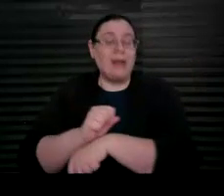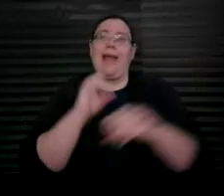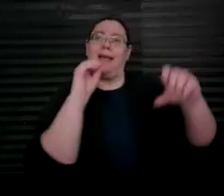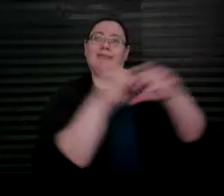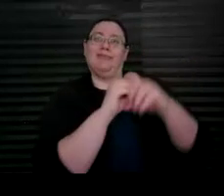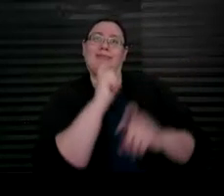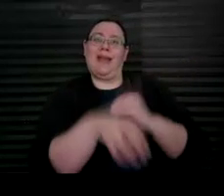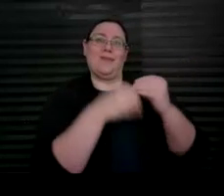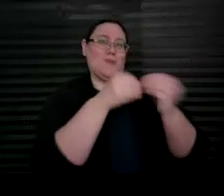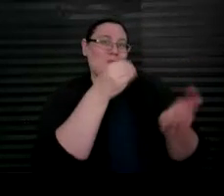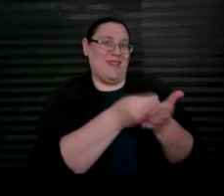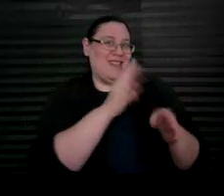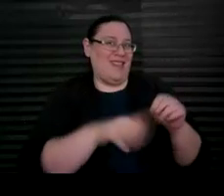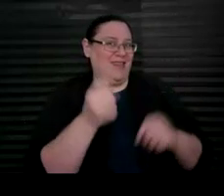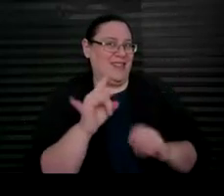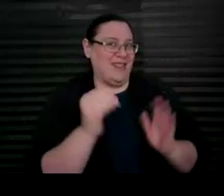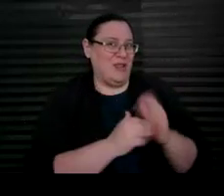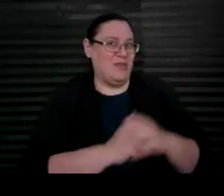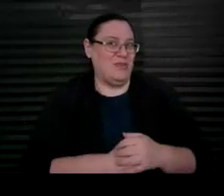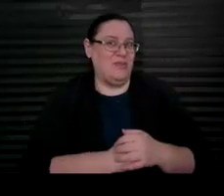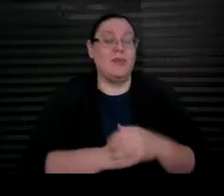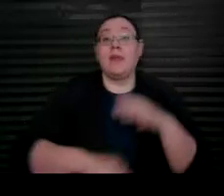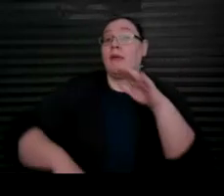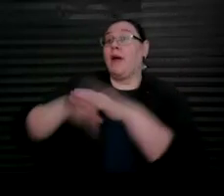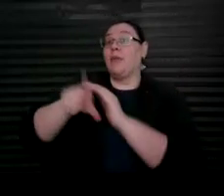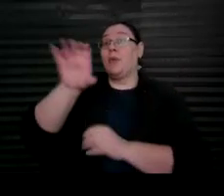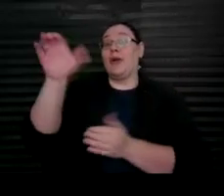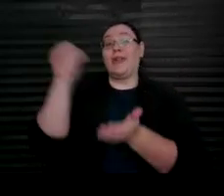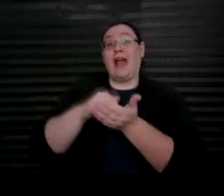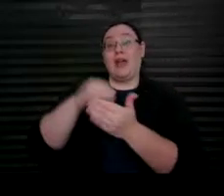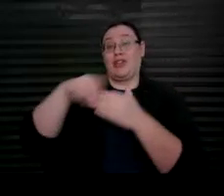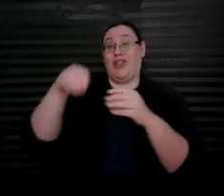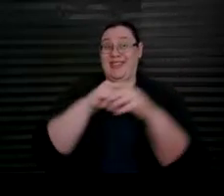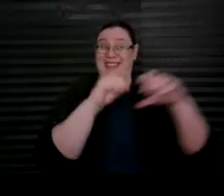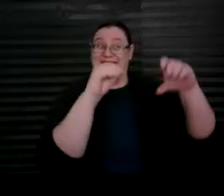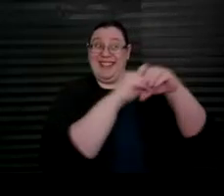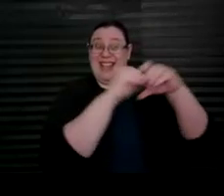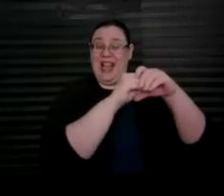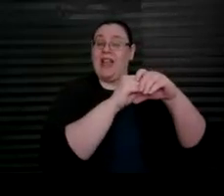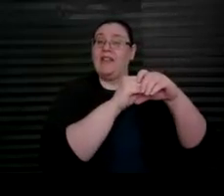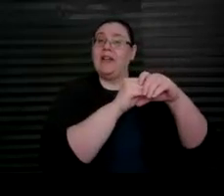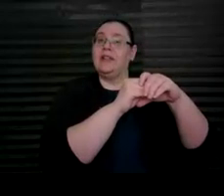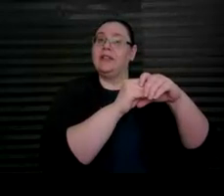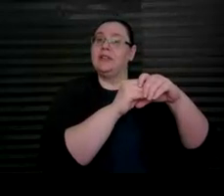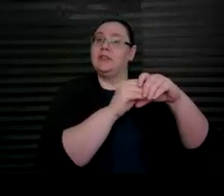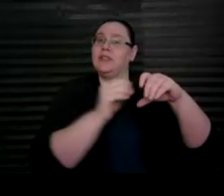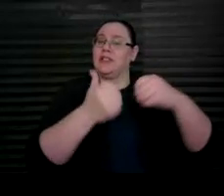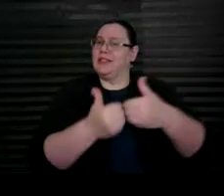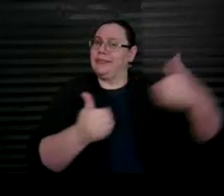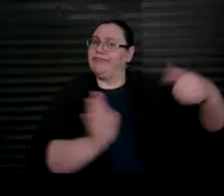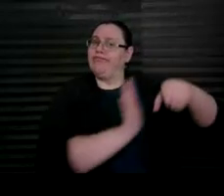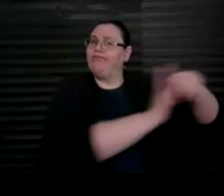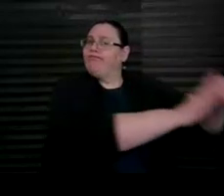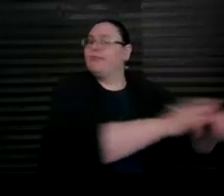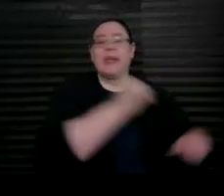Up to $100,000 in savings is disregarded as a resource and will